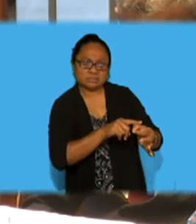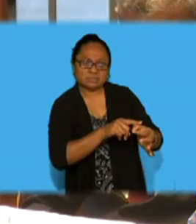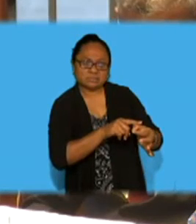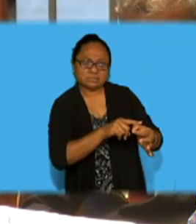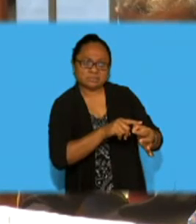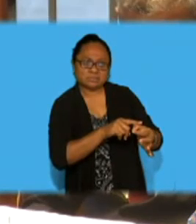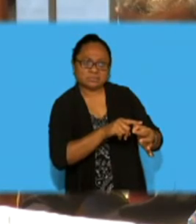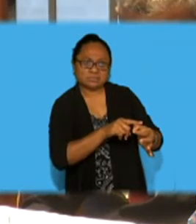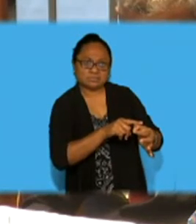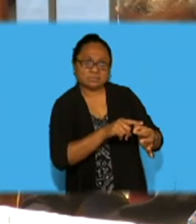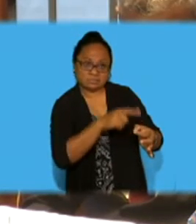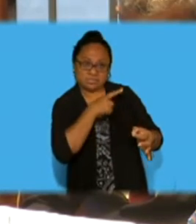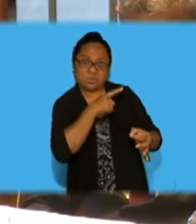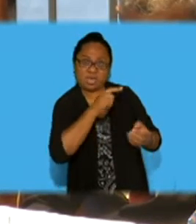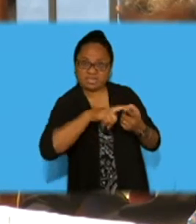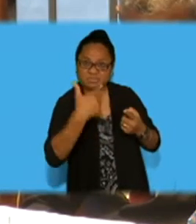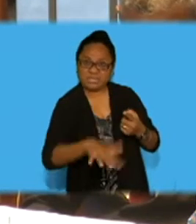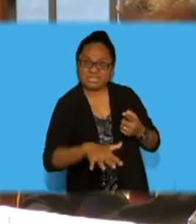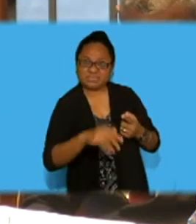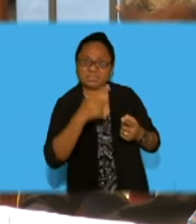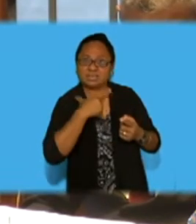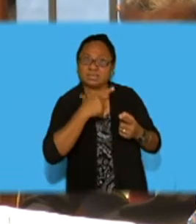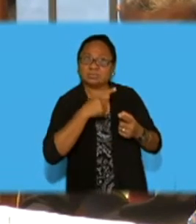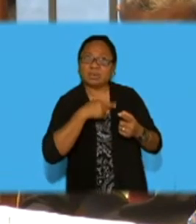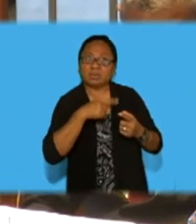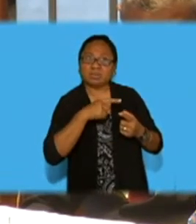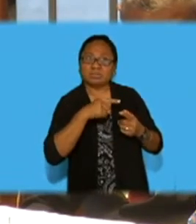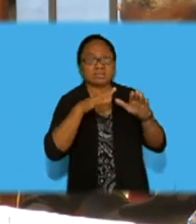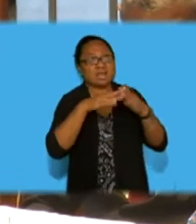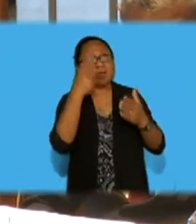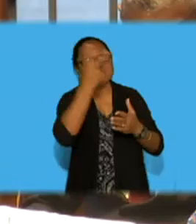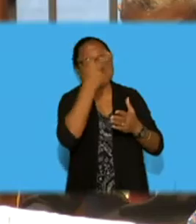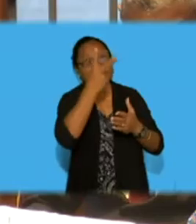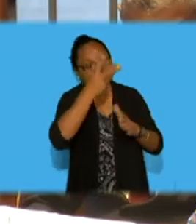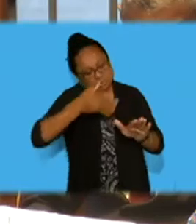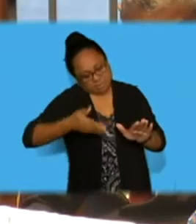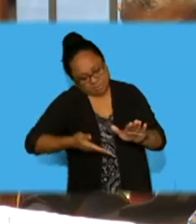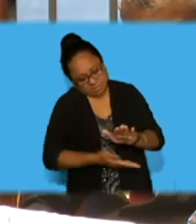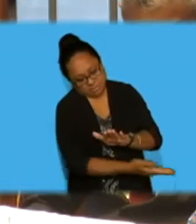much money is needed for that purpose? Thank you, Madam Speaker.